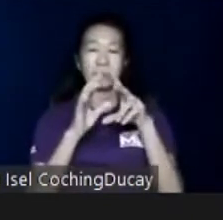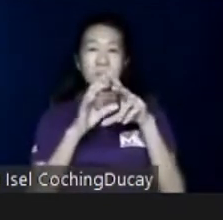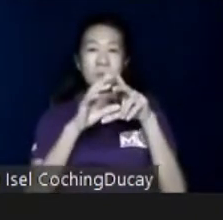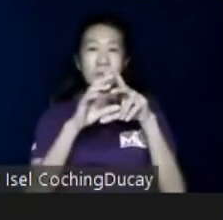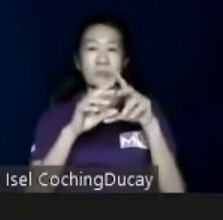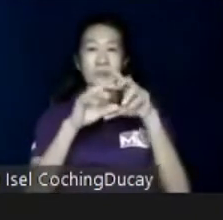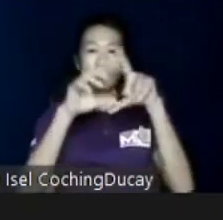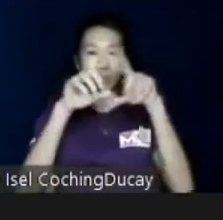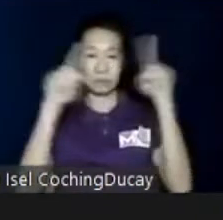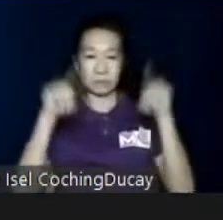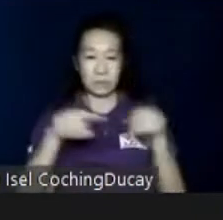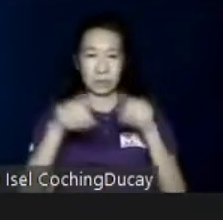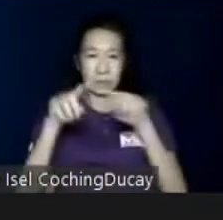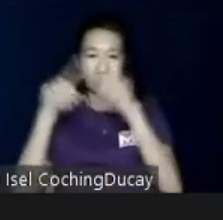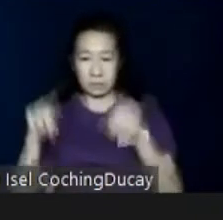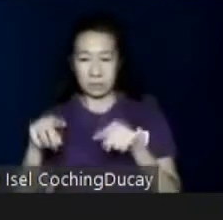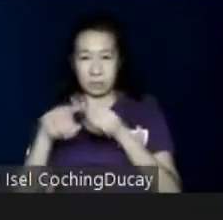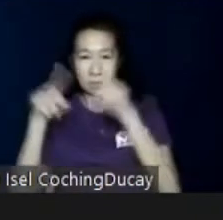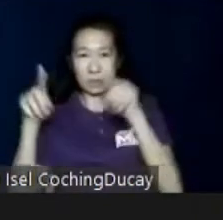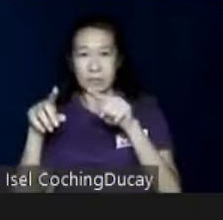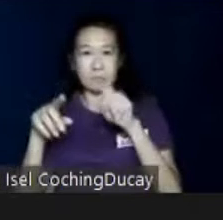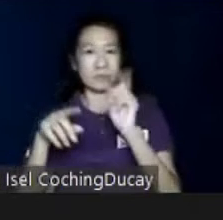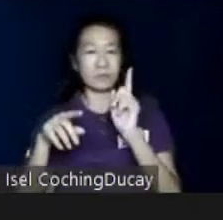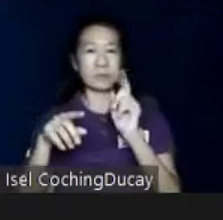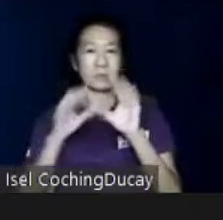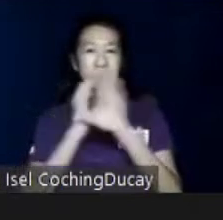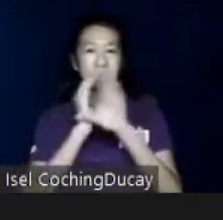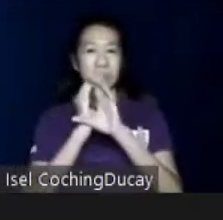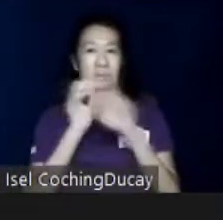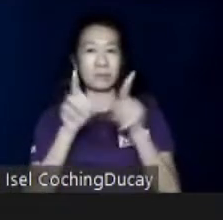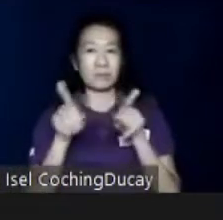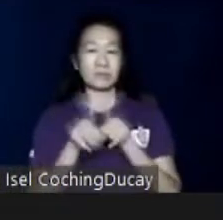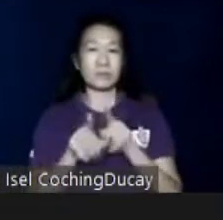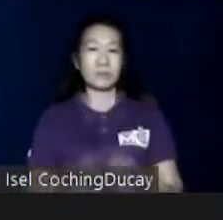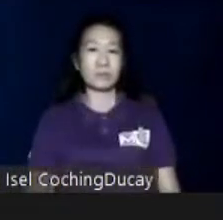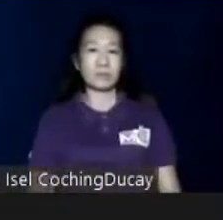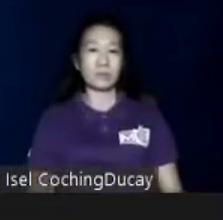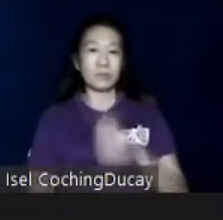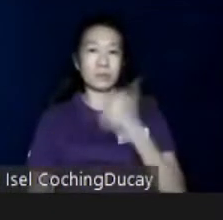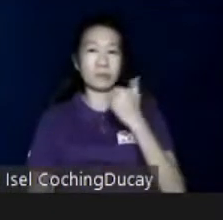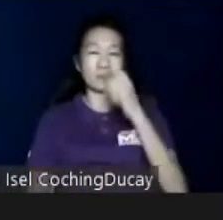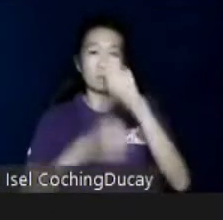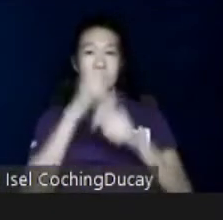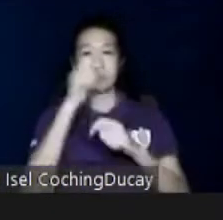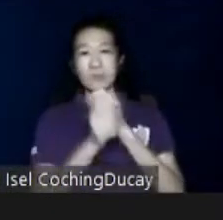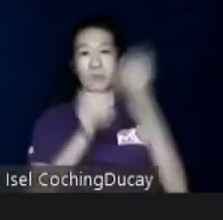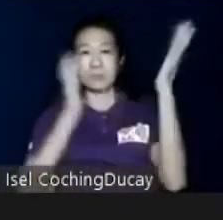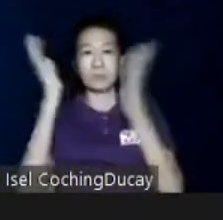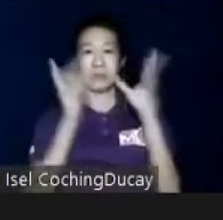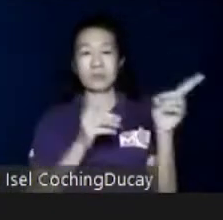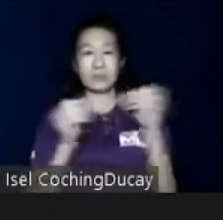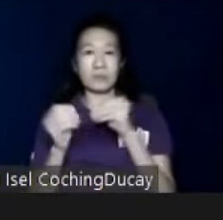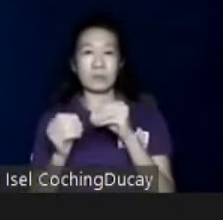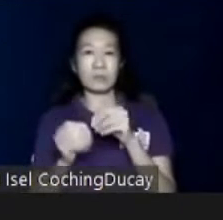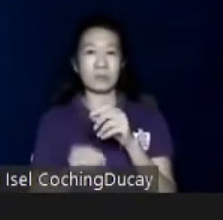what cars look like. There is also another type of service that they do, which is called